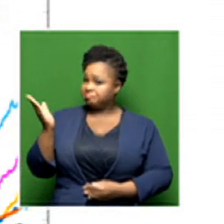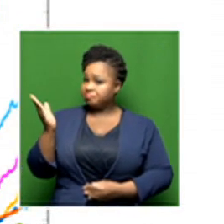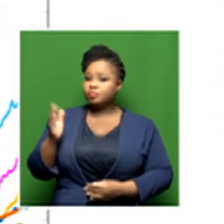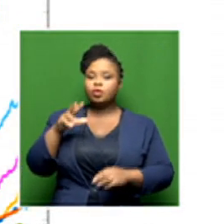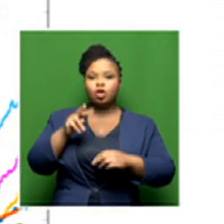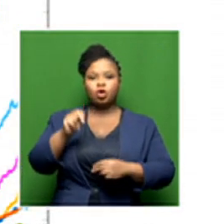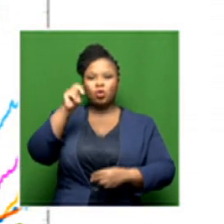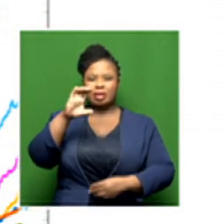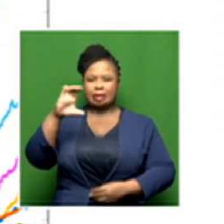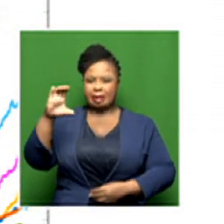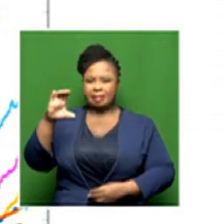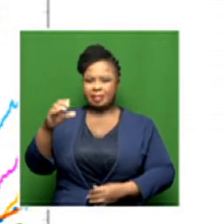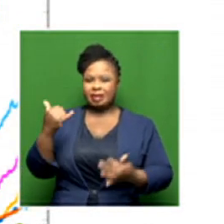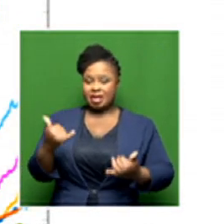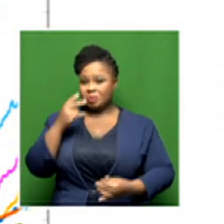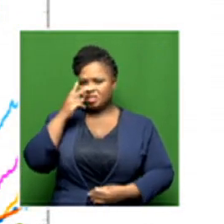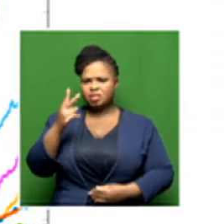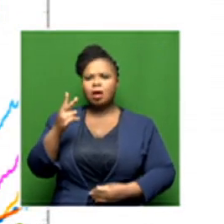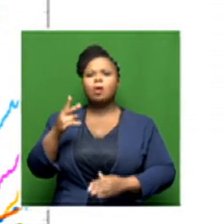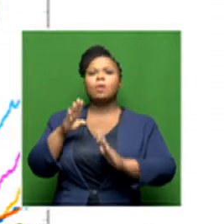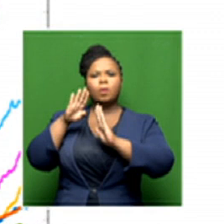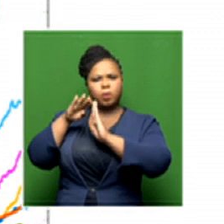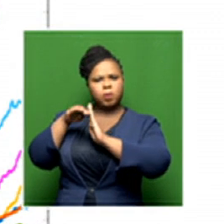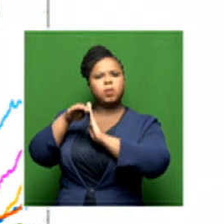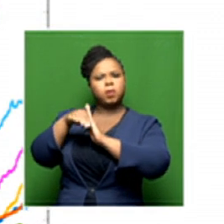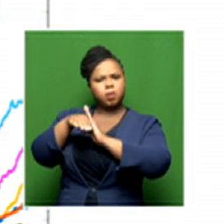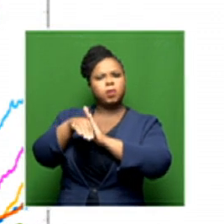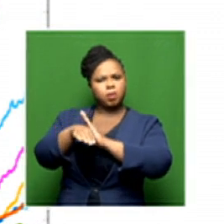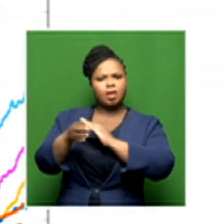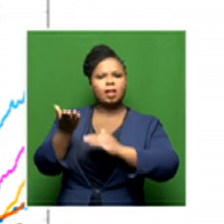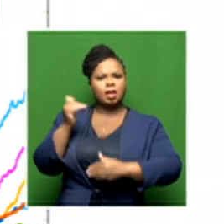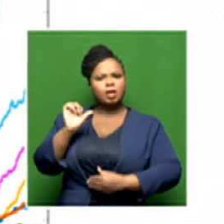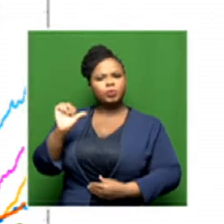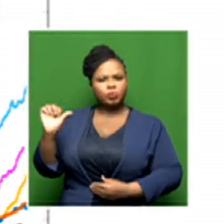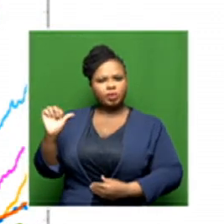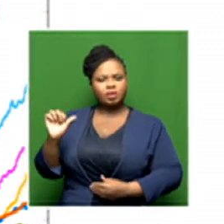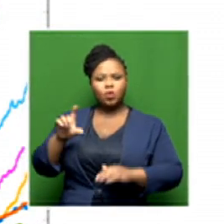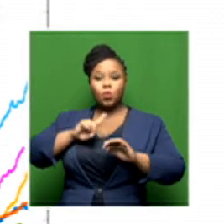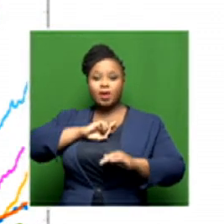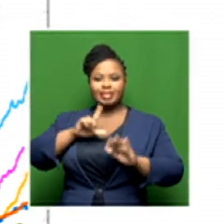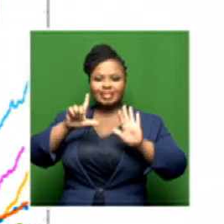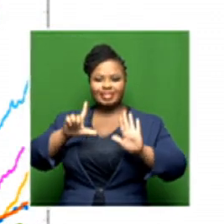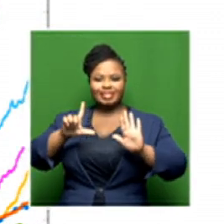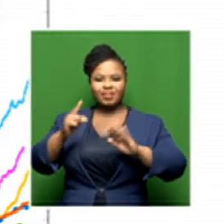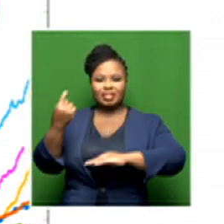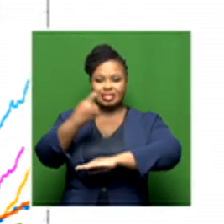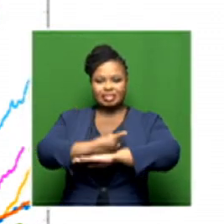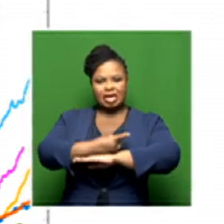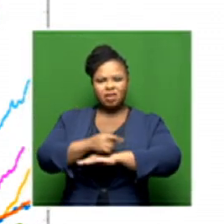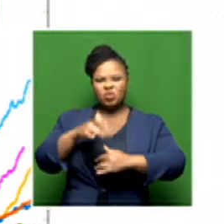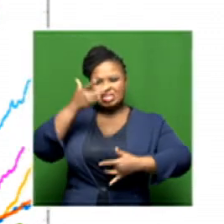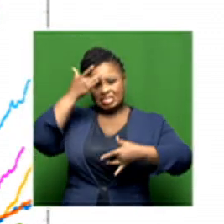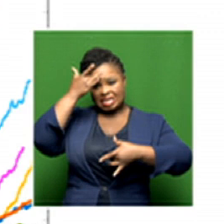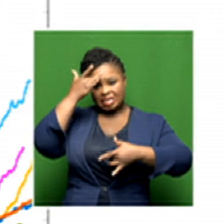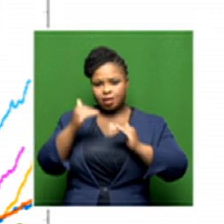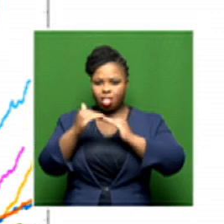is starting to show some decline over the last week. Its seven-day average of cases is down